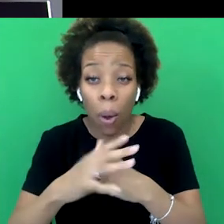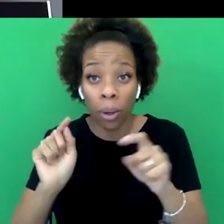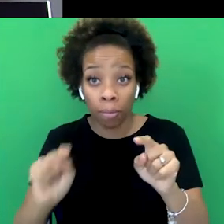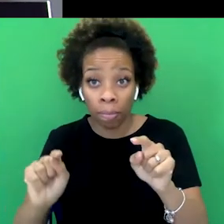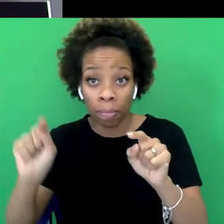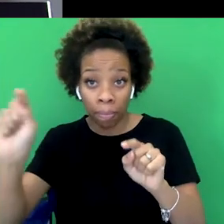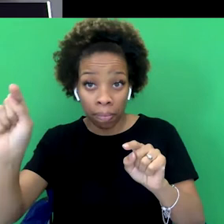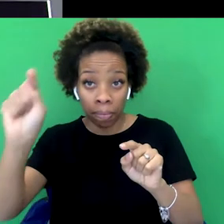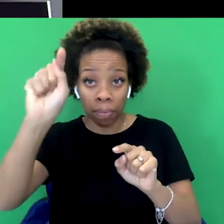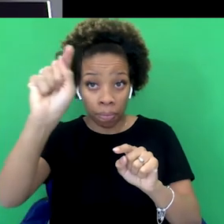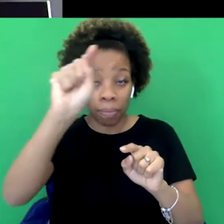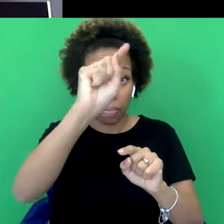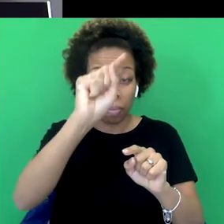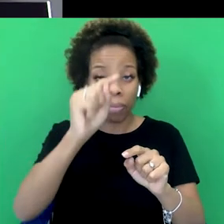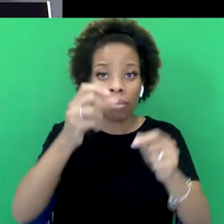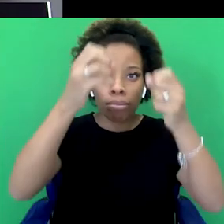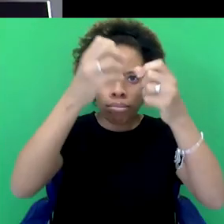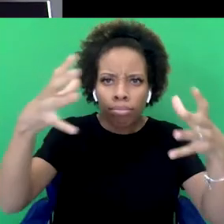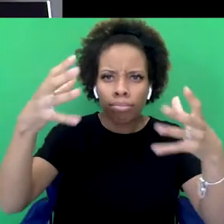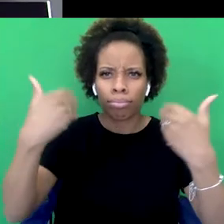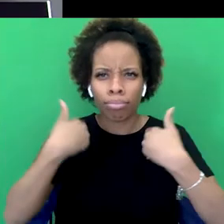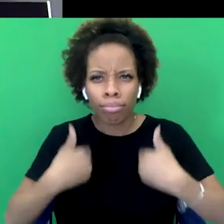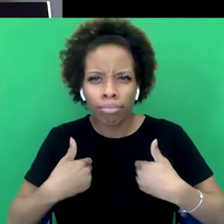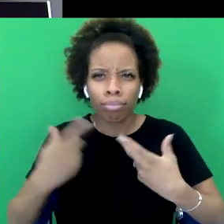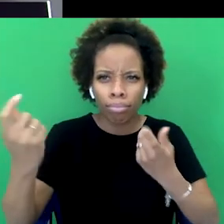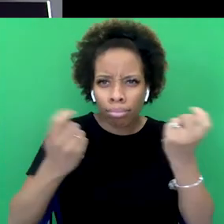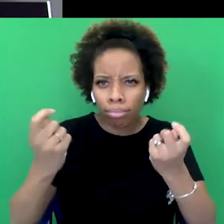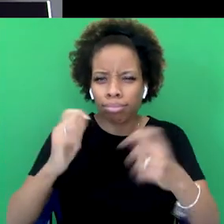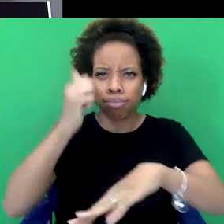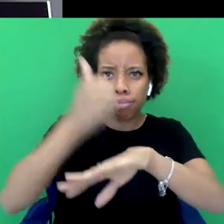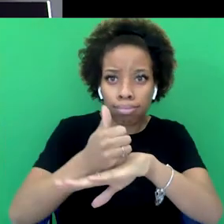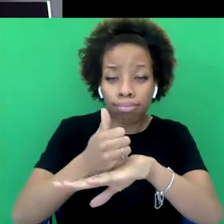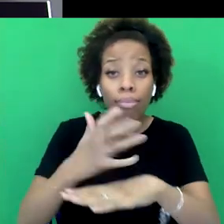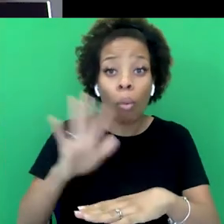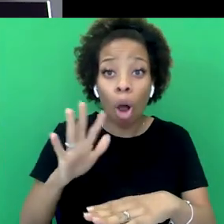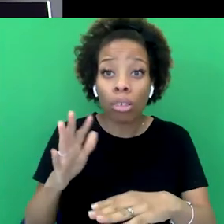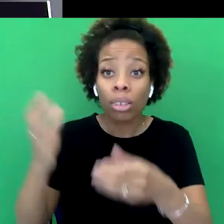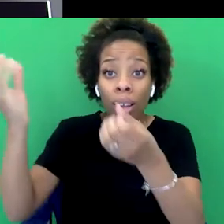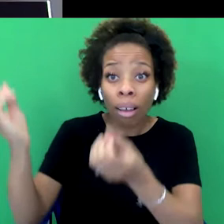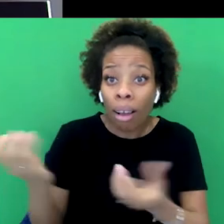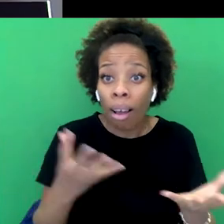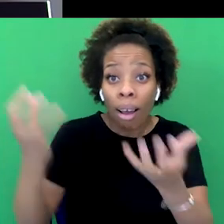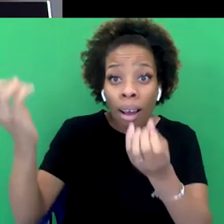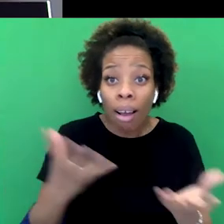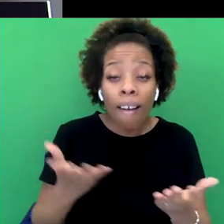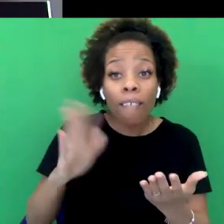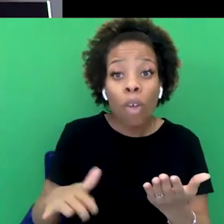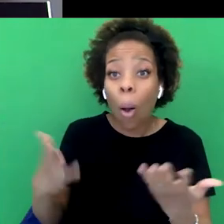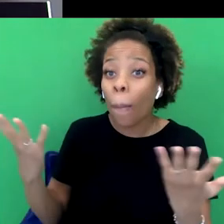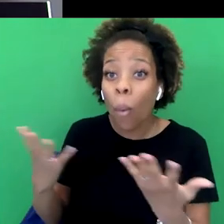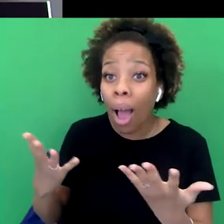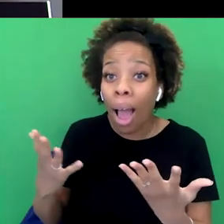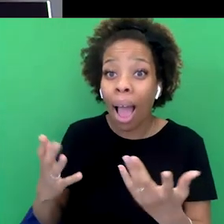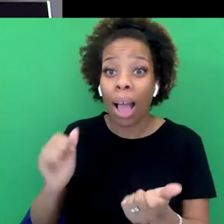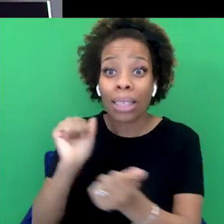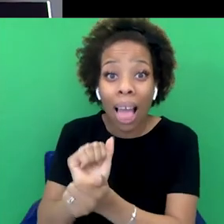to colonialism, to slavery, or to the trade with India, and so on. So you can trace it individually, you can